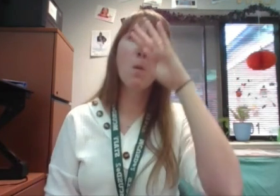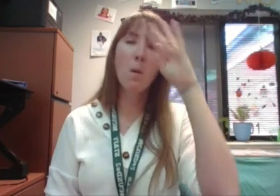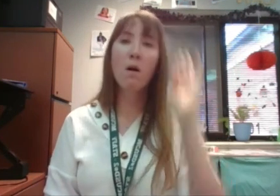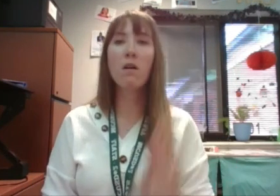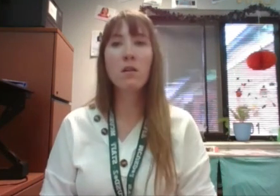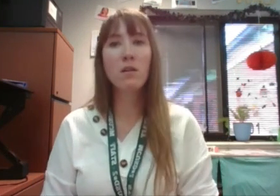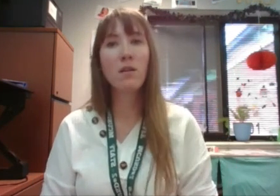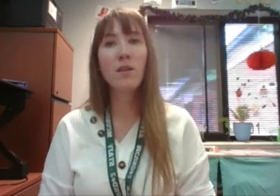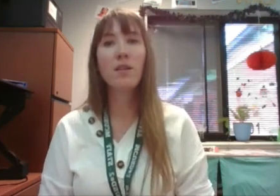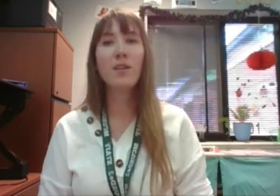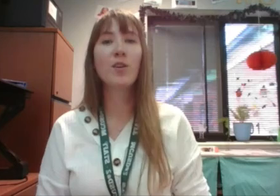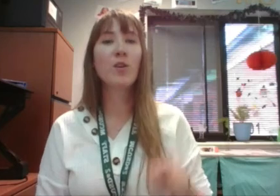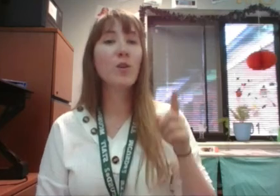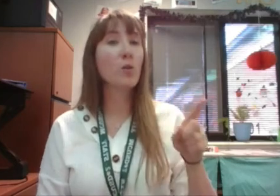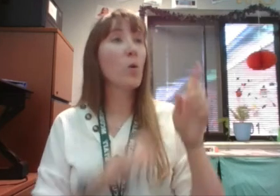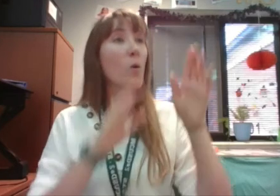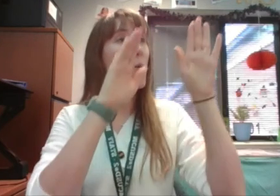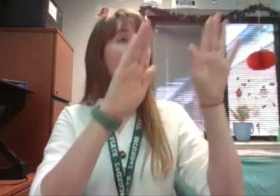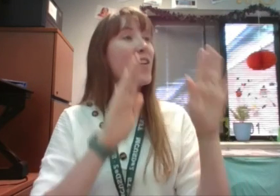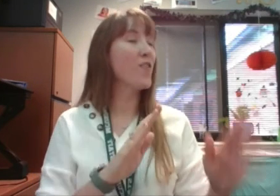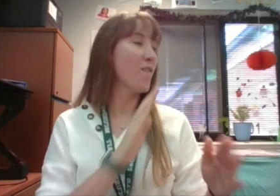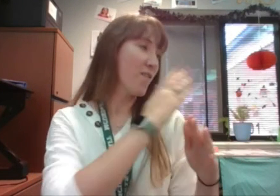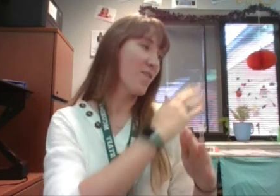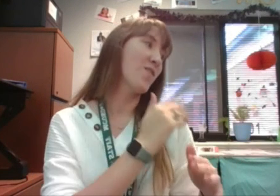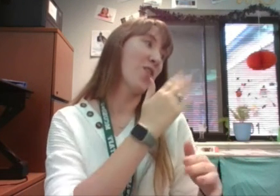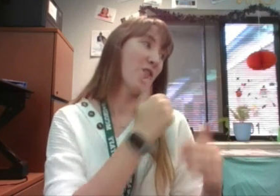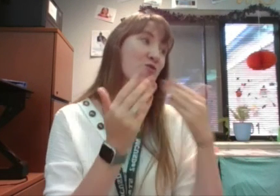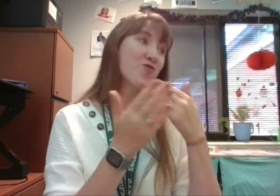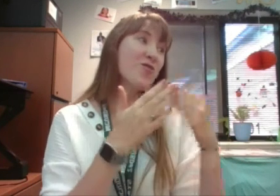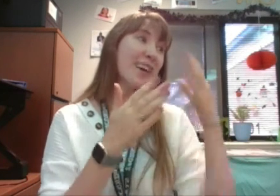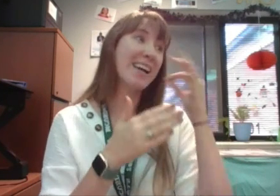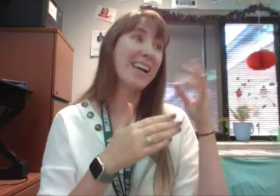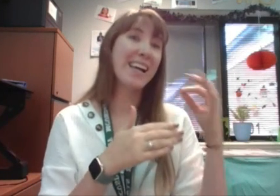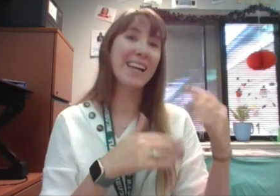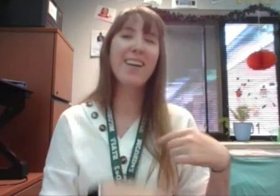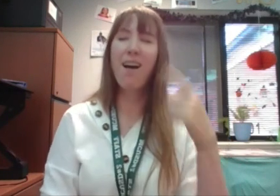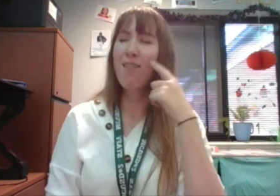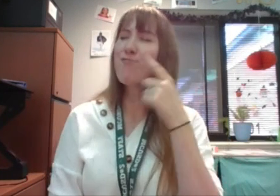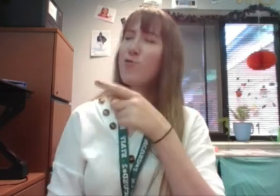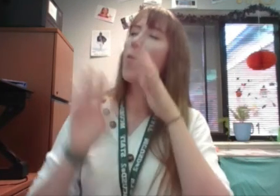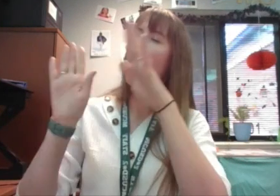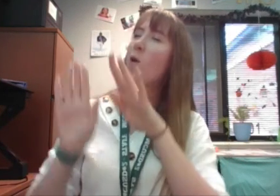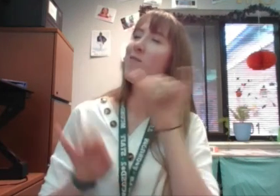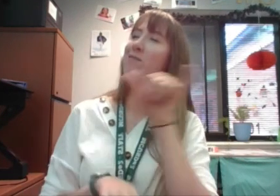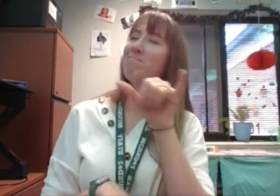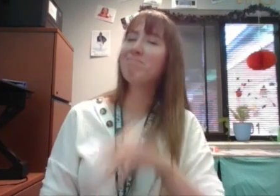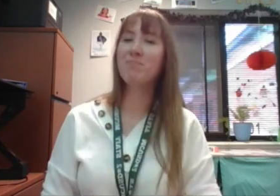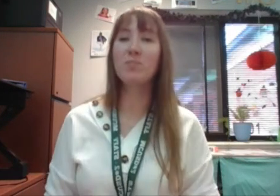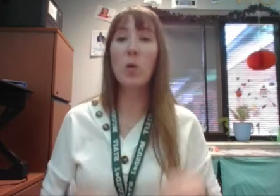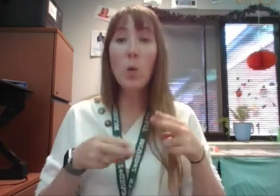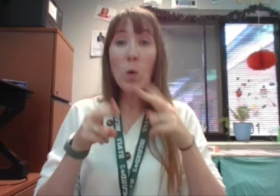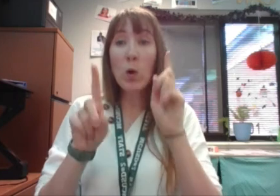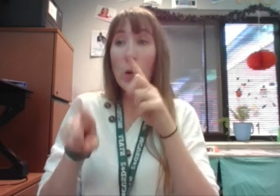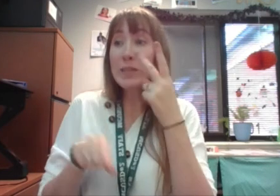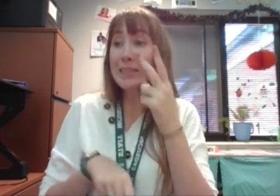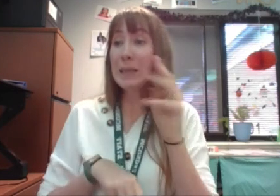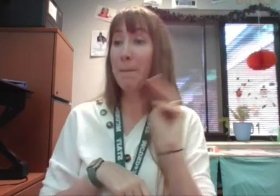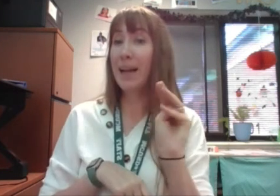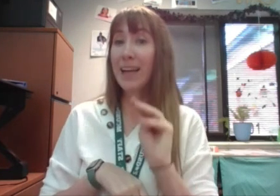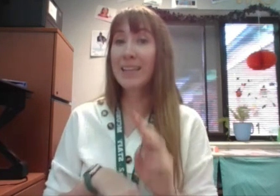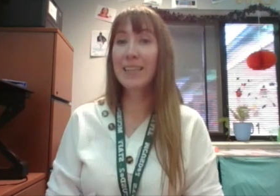You're wonderful! Sissy tells me. I think she is, too. We hurry down to see Miss Maggie.